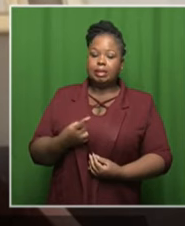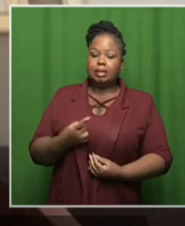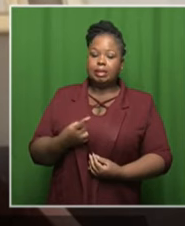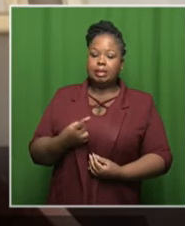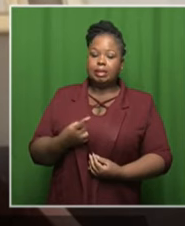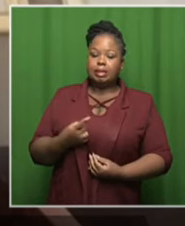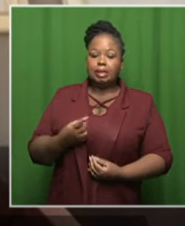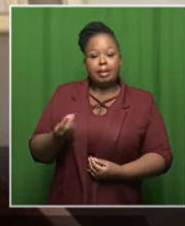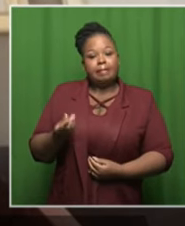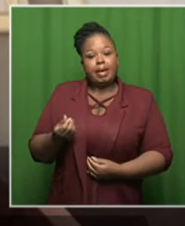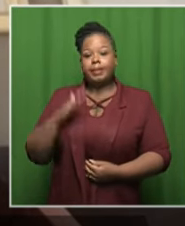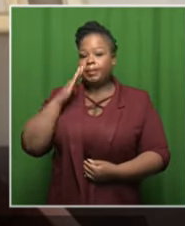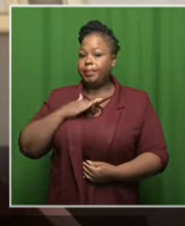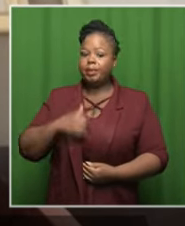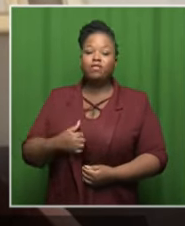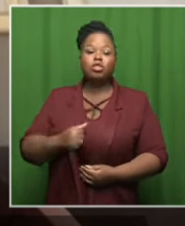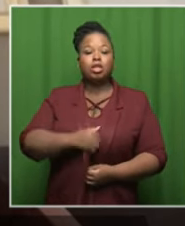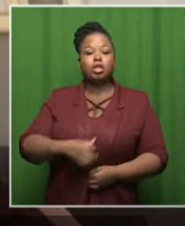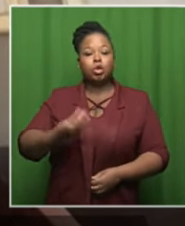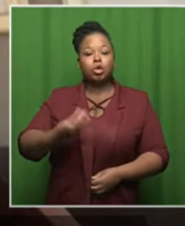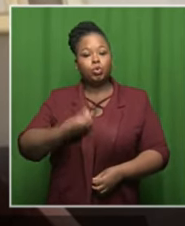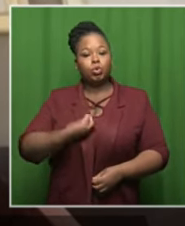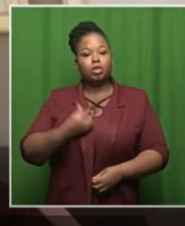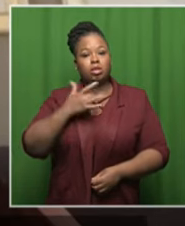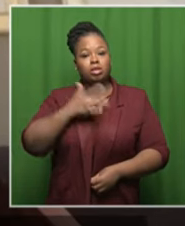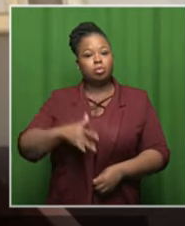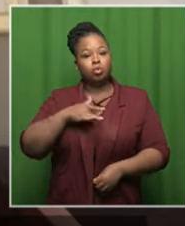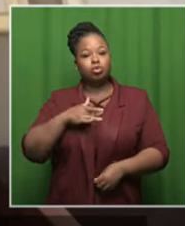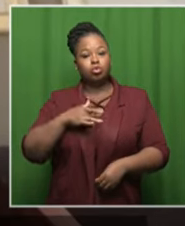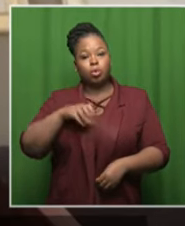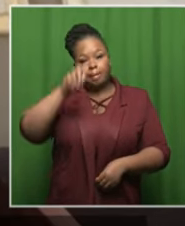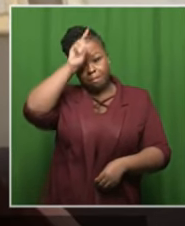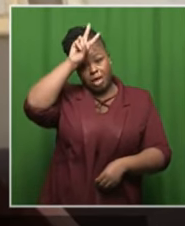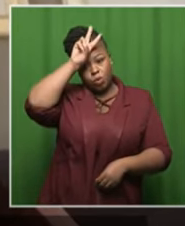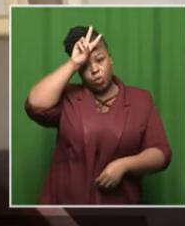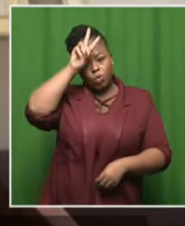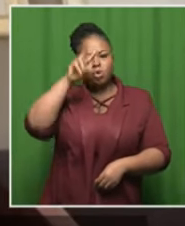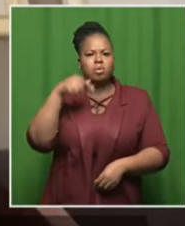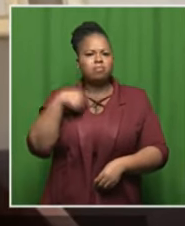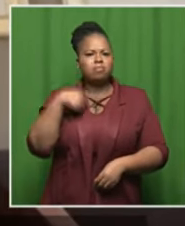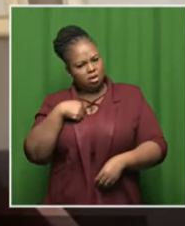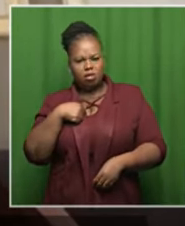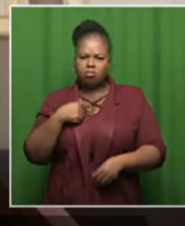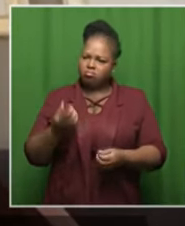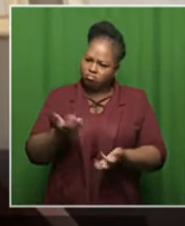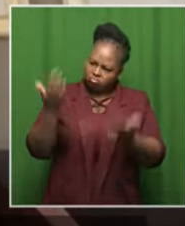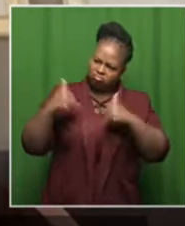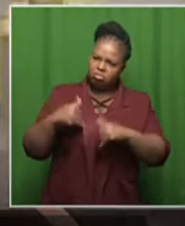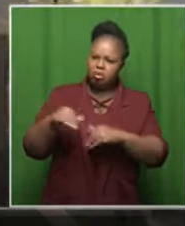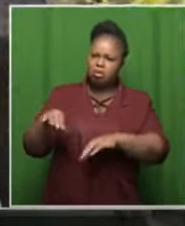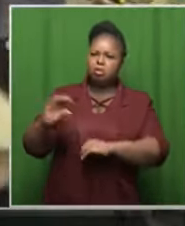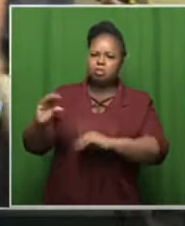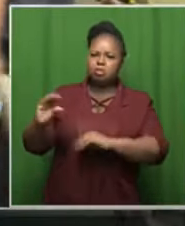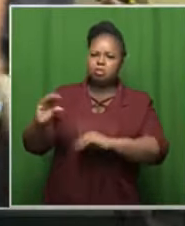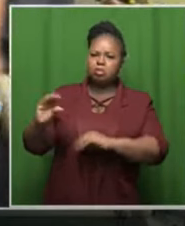there's you know there's huge decline in infrastructure everything because they're looting